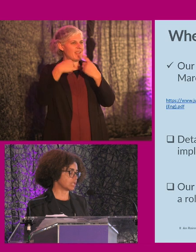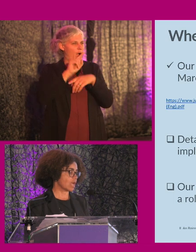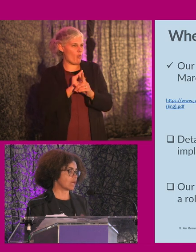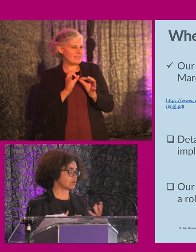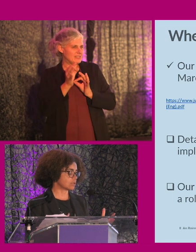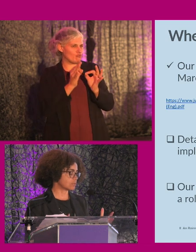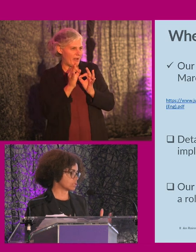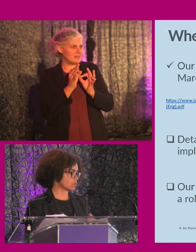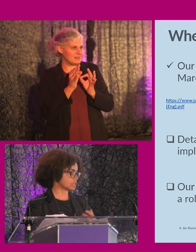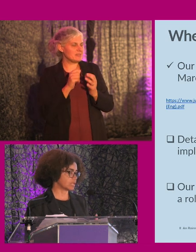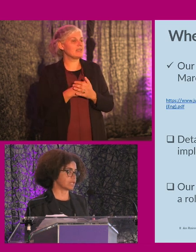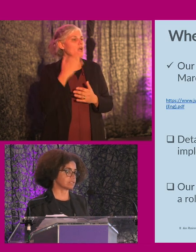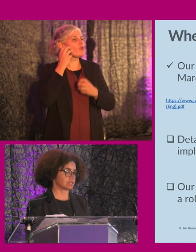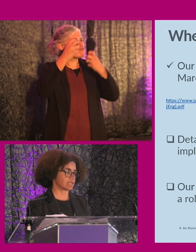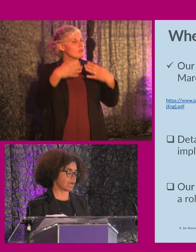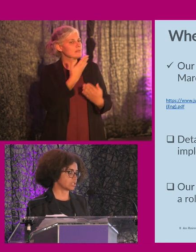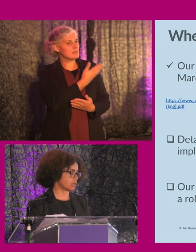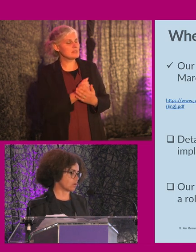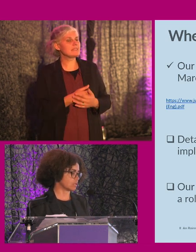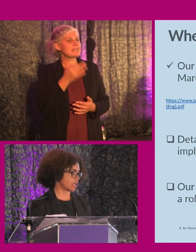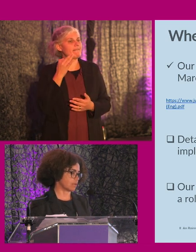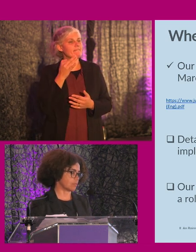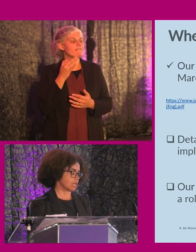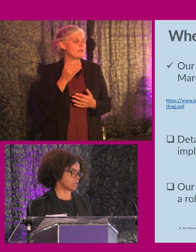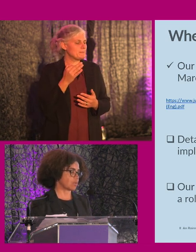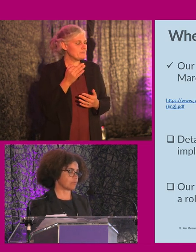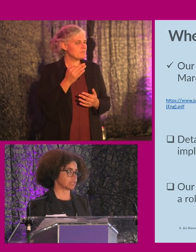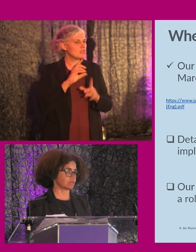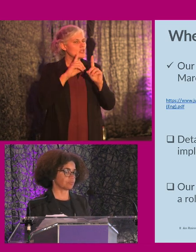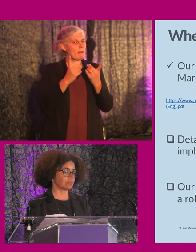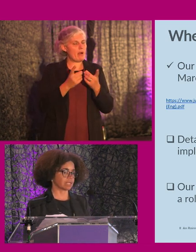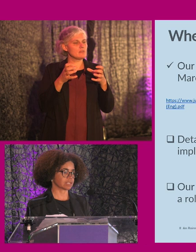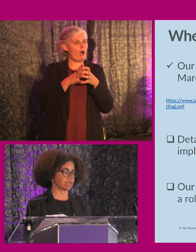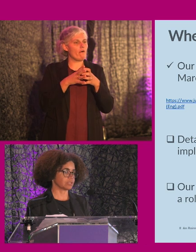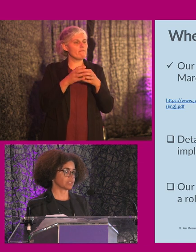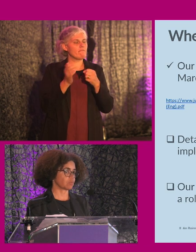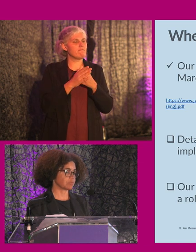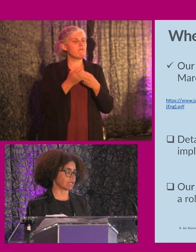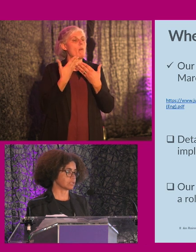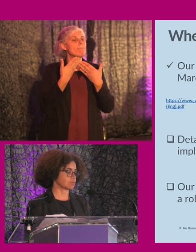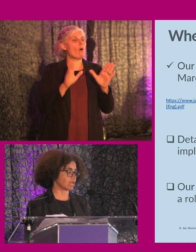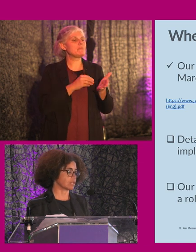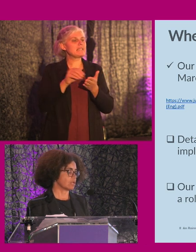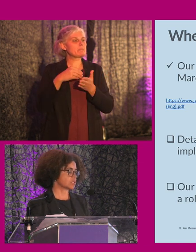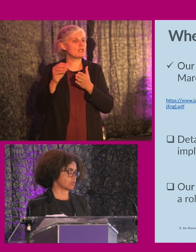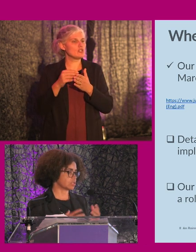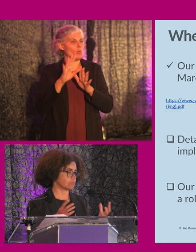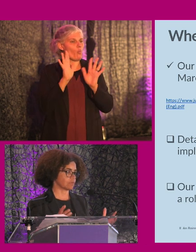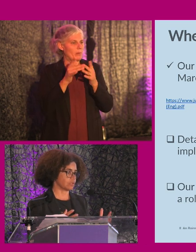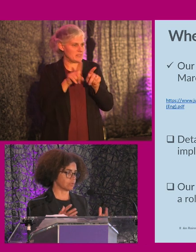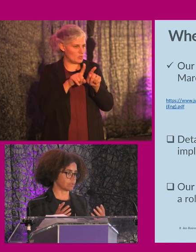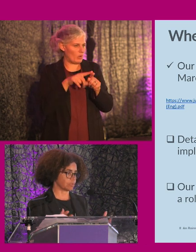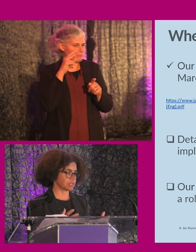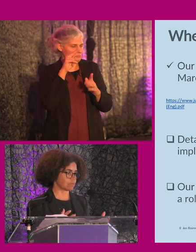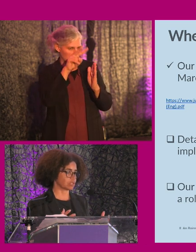strategy. And a lot of the resources and case studies are actually on, um, the Department of Public Expenditures website as well. So in terms